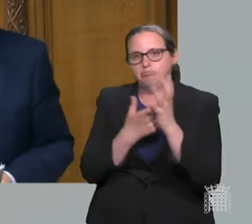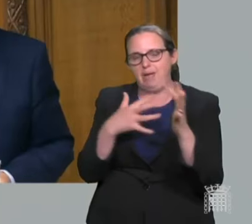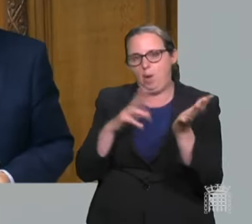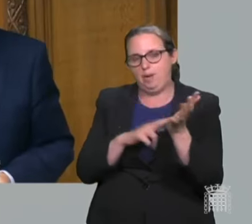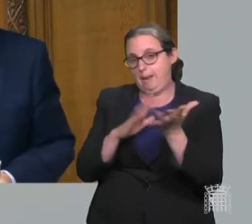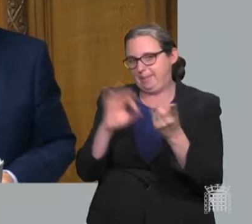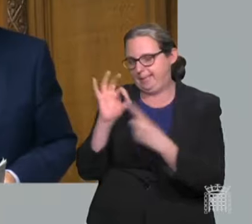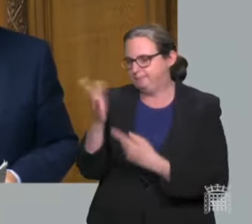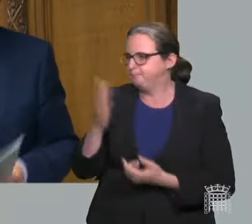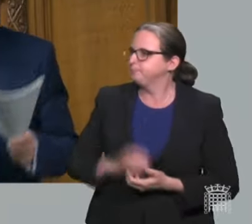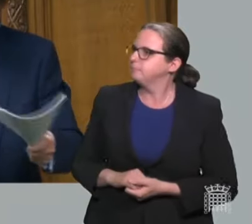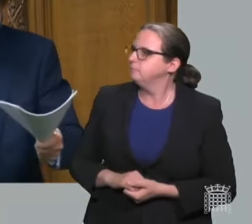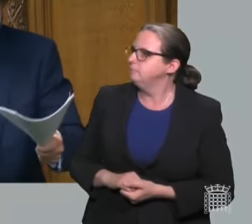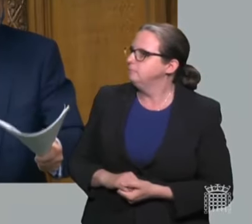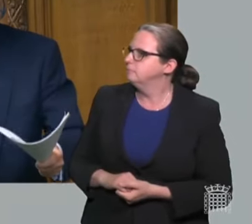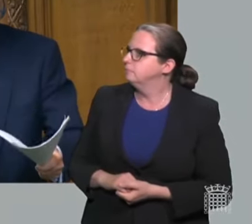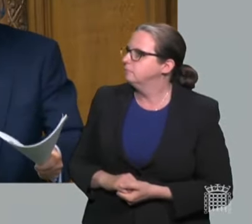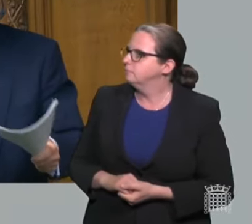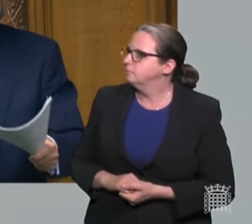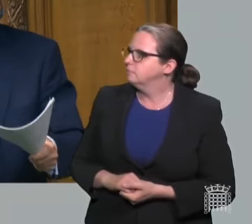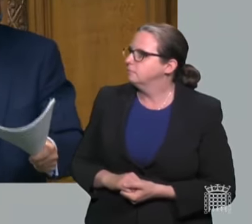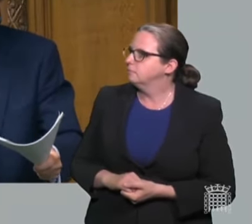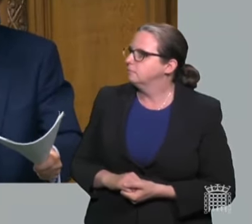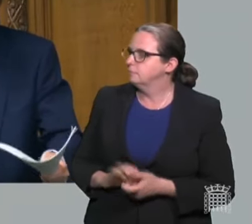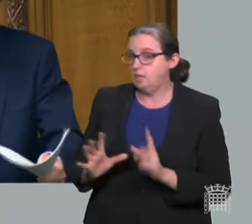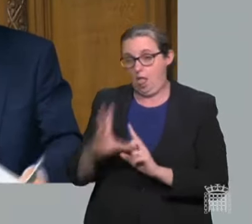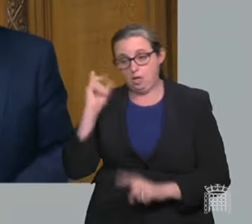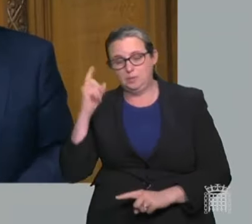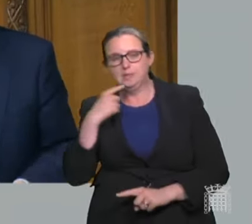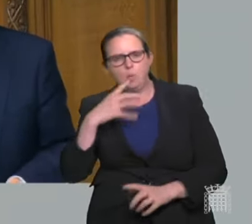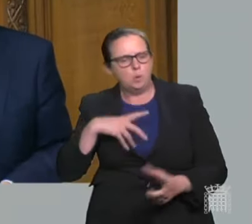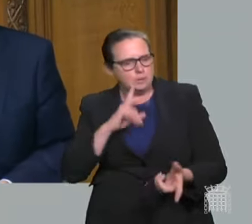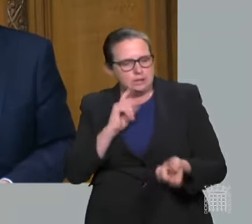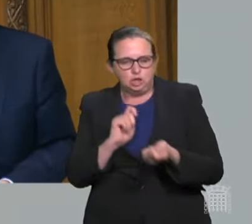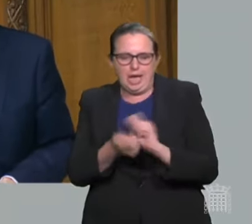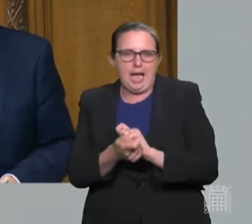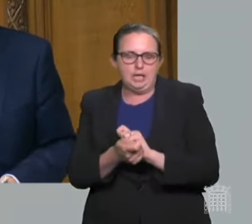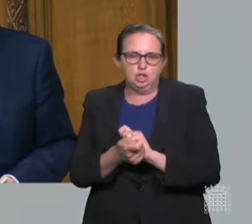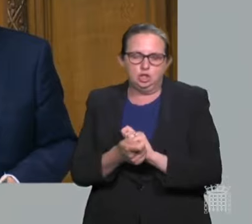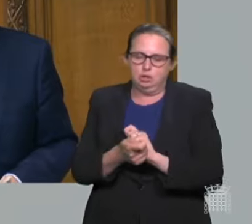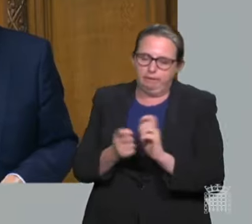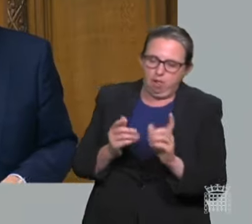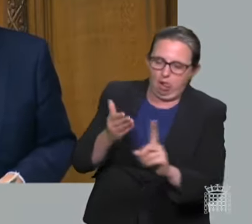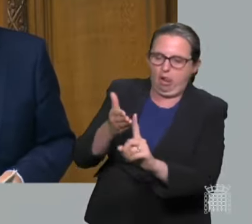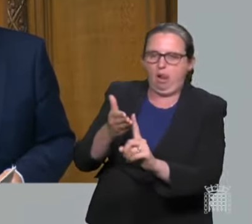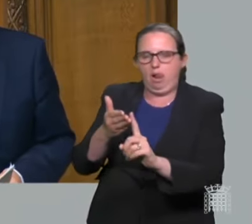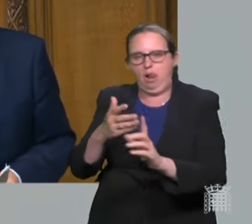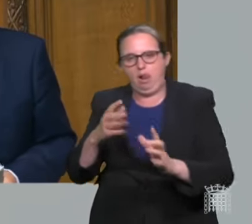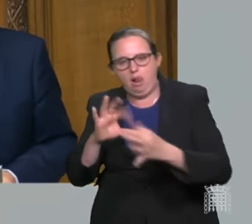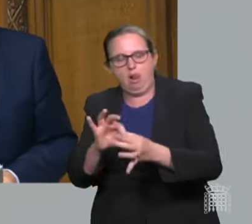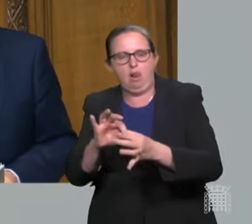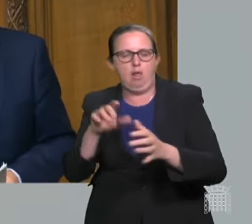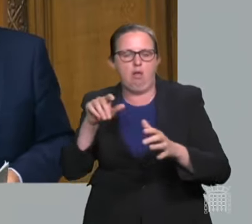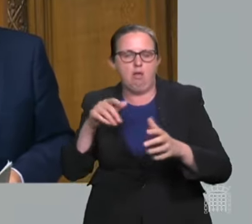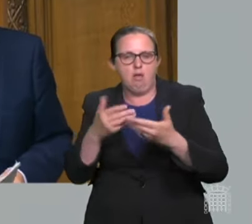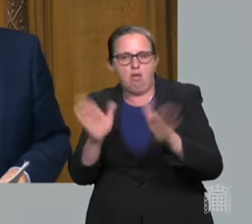well as tone from the new Secretary of State, and we have that today, or at least an indication of such, for next Monday, and I'm grateful for it. Can I ask my rightful